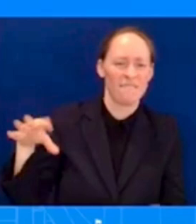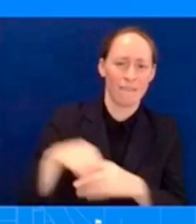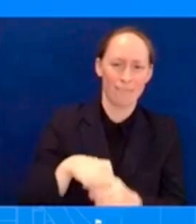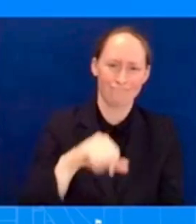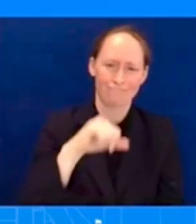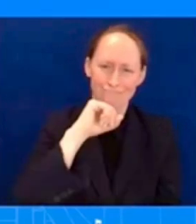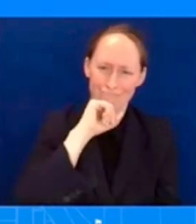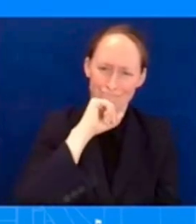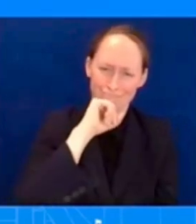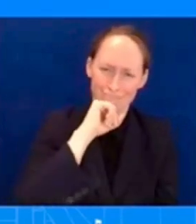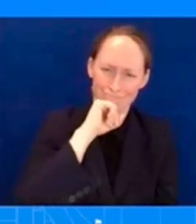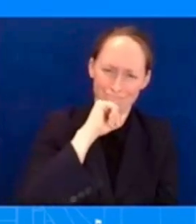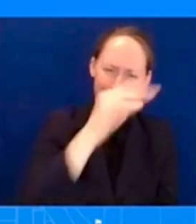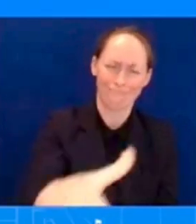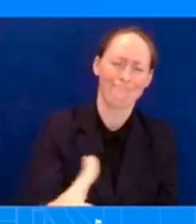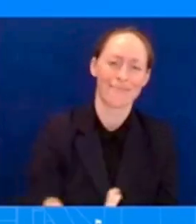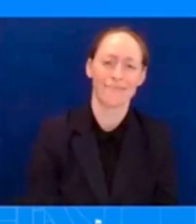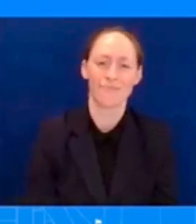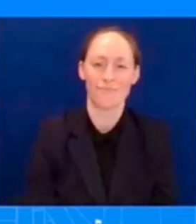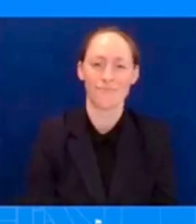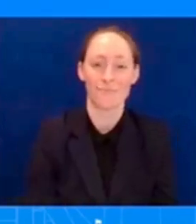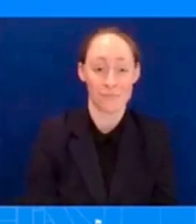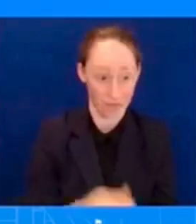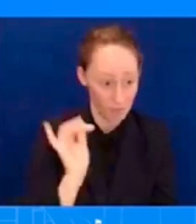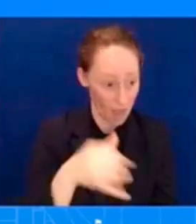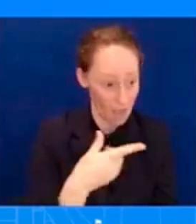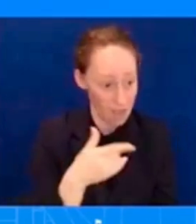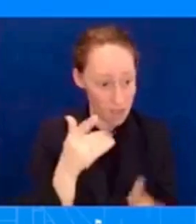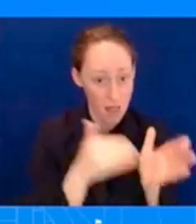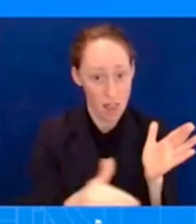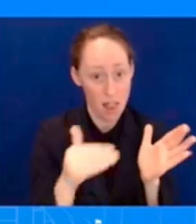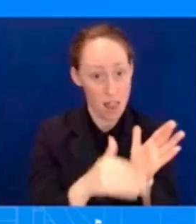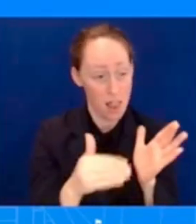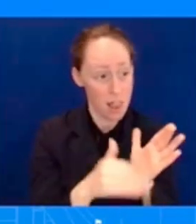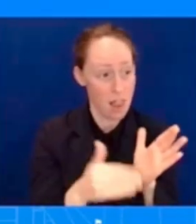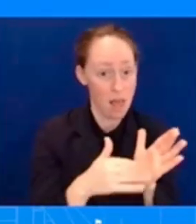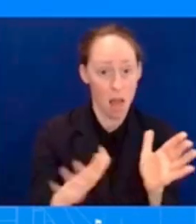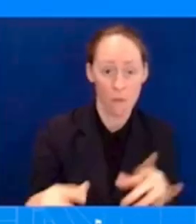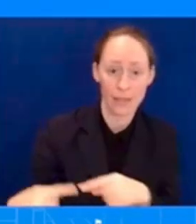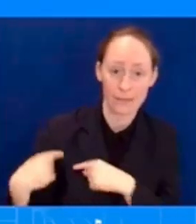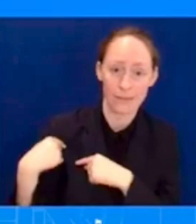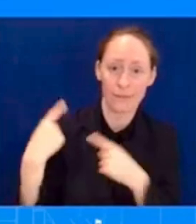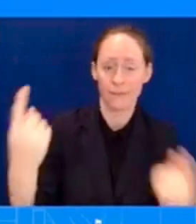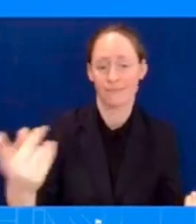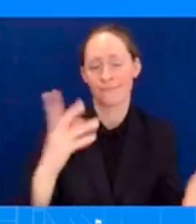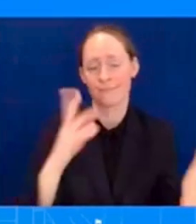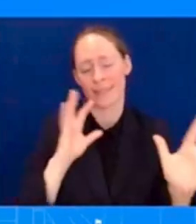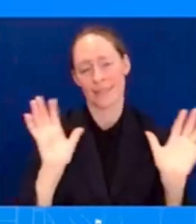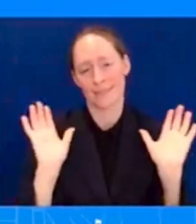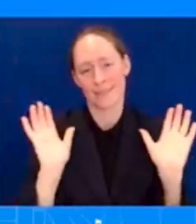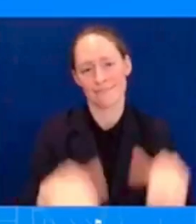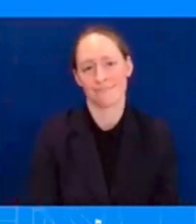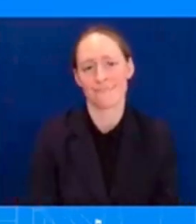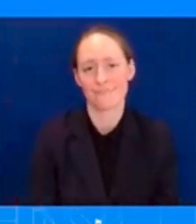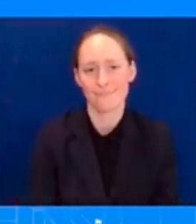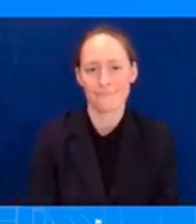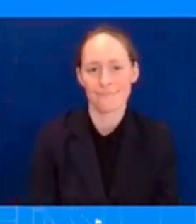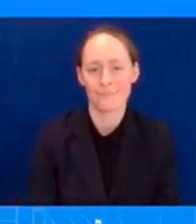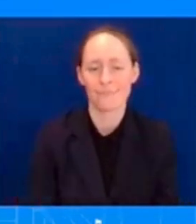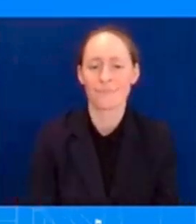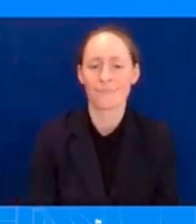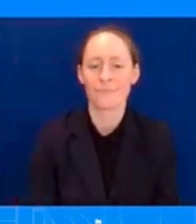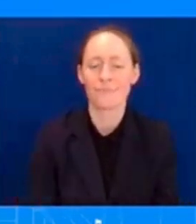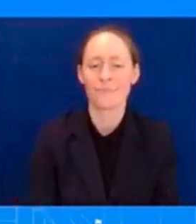we have seen over the past several years. So I'll leave it at that. Thank you. There's been plenty of criticism over